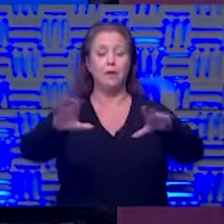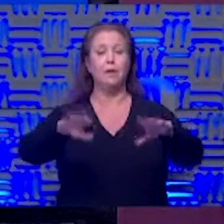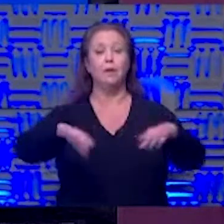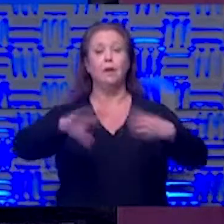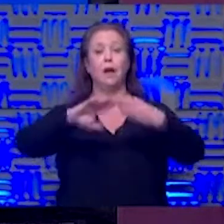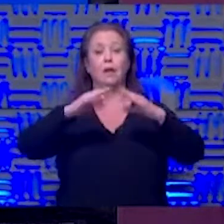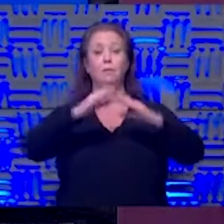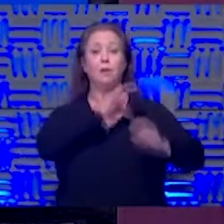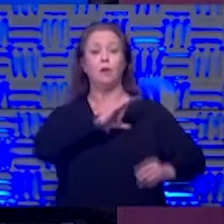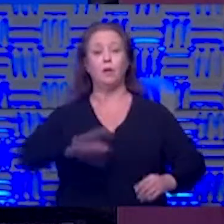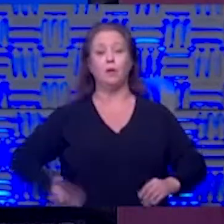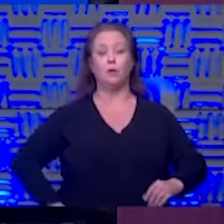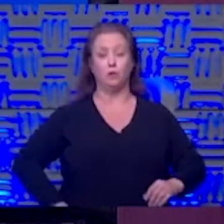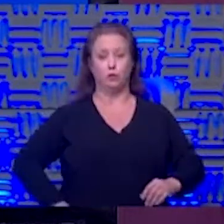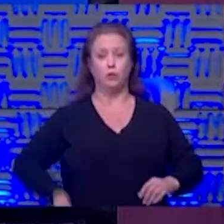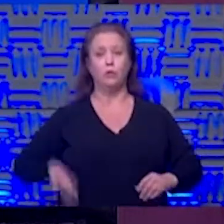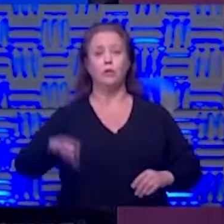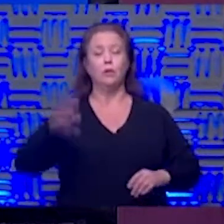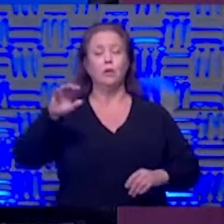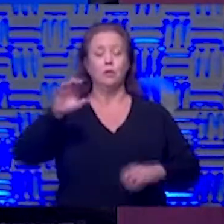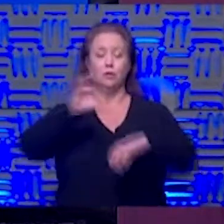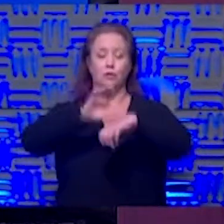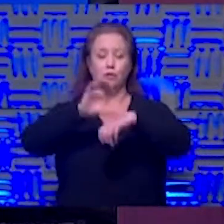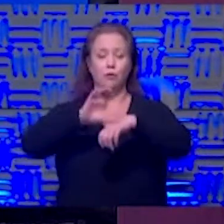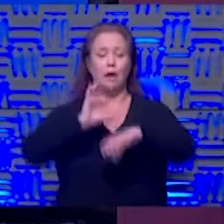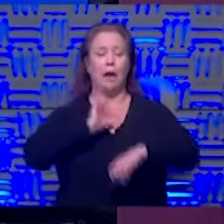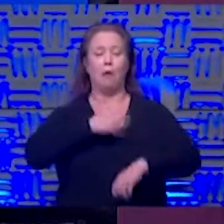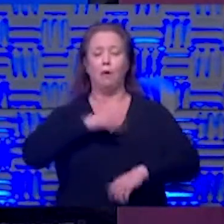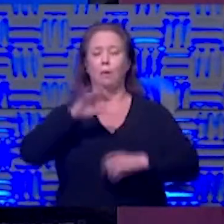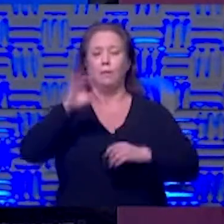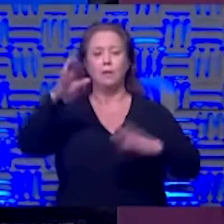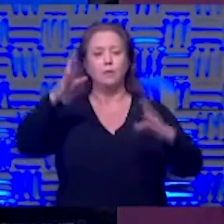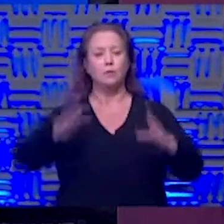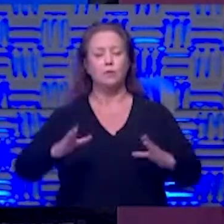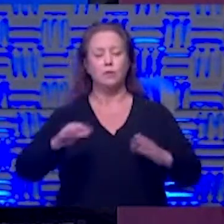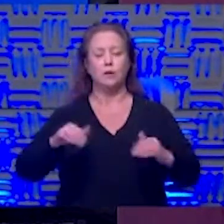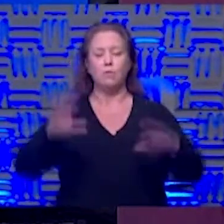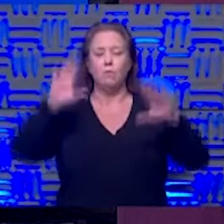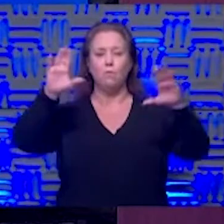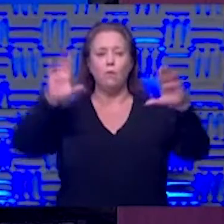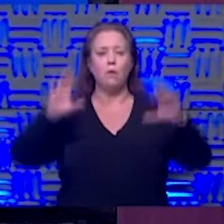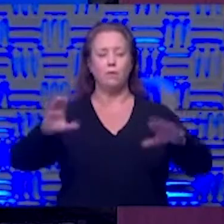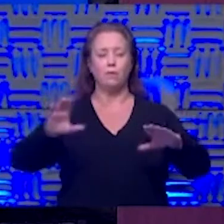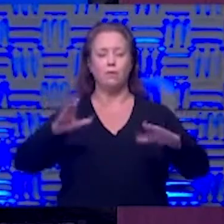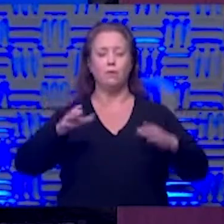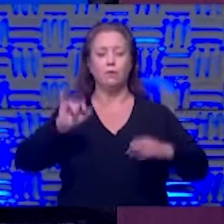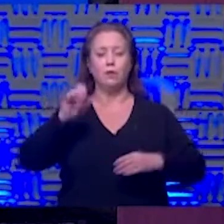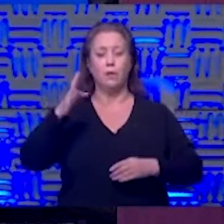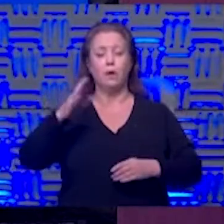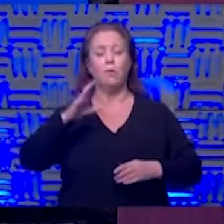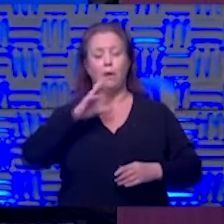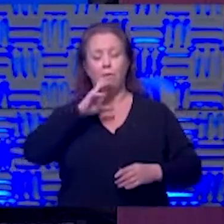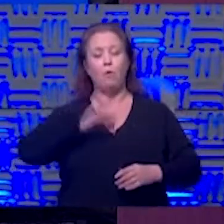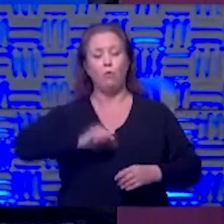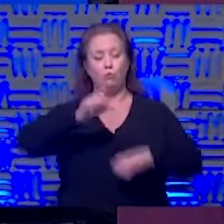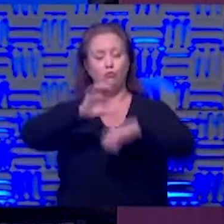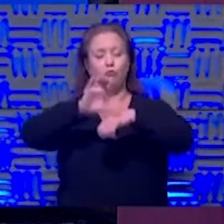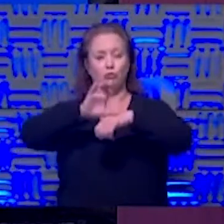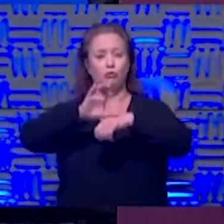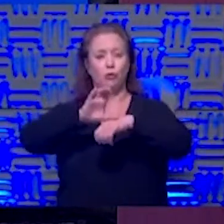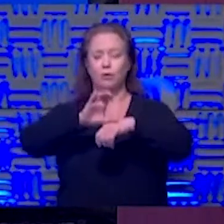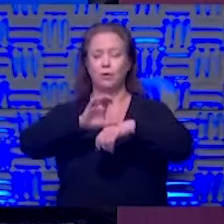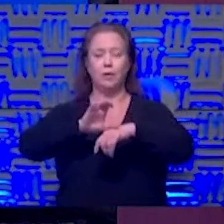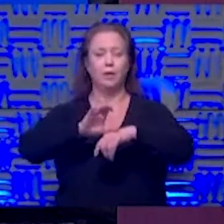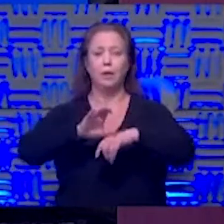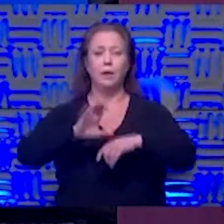christian church shanna stice our minister does a great job uh we're still in zoom church we have a little bit older congregation and you know what